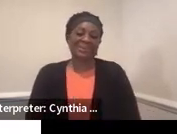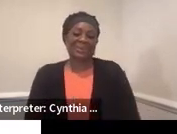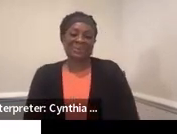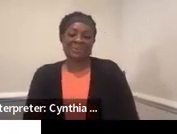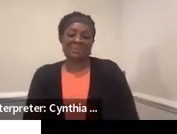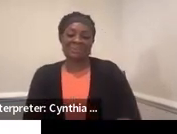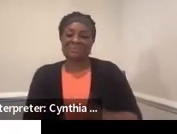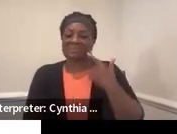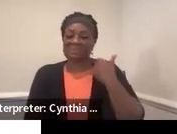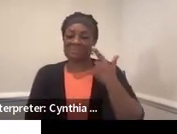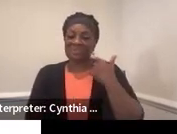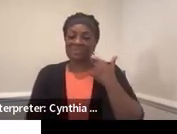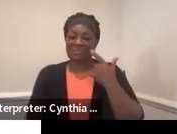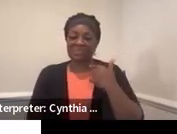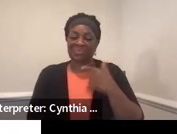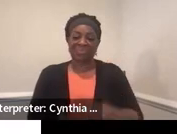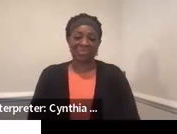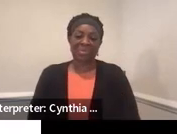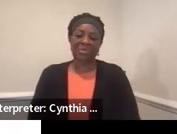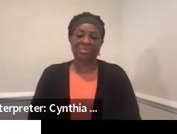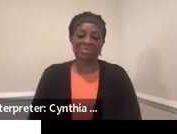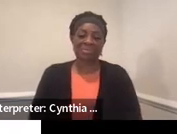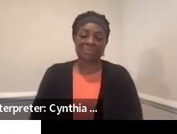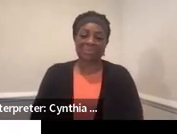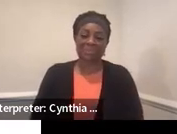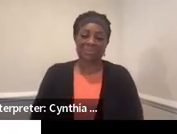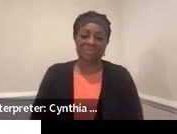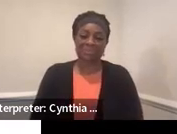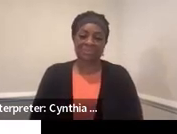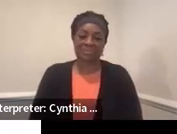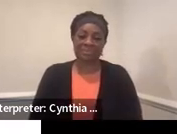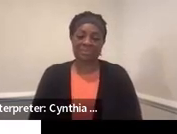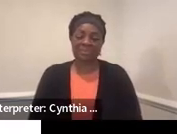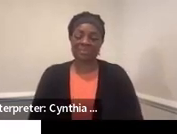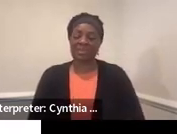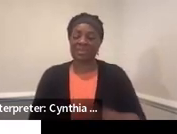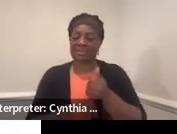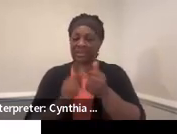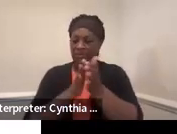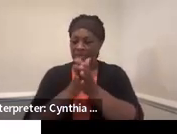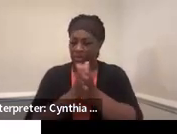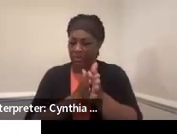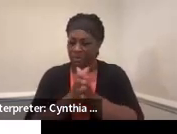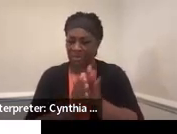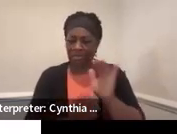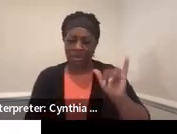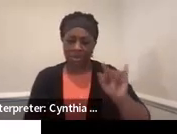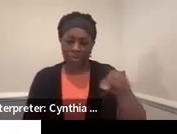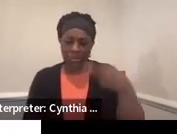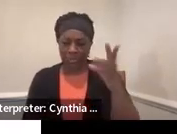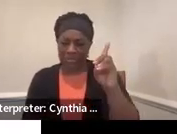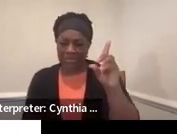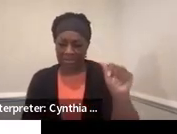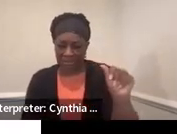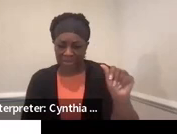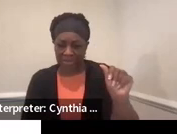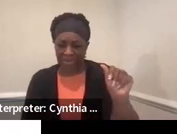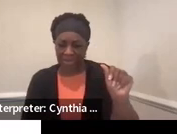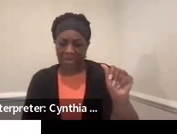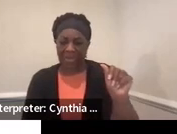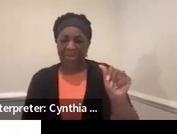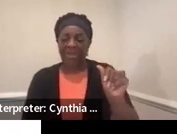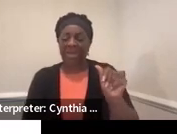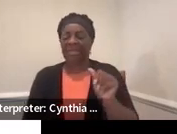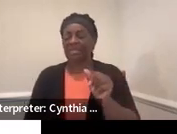So promoting self-determination in youth and disabilities and tops for families and